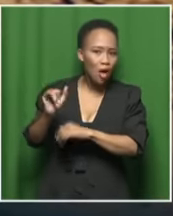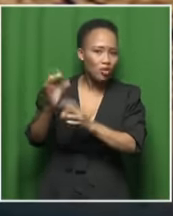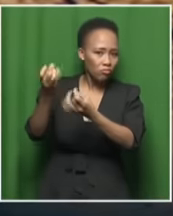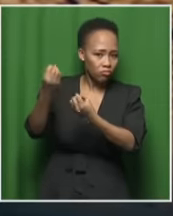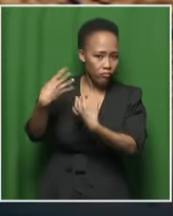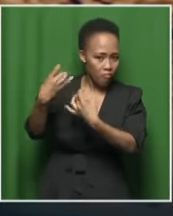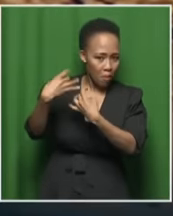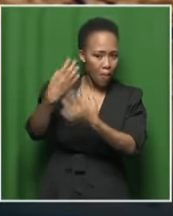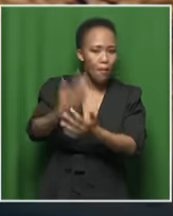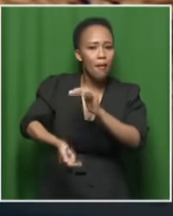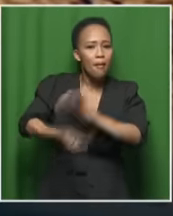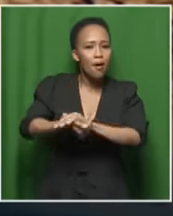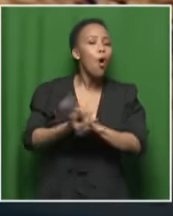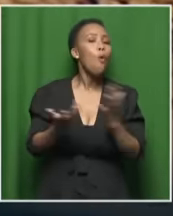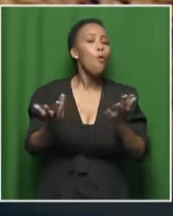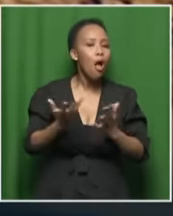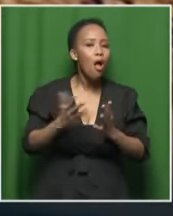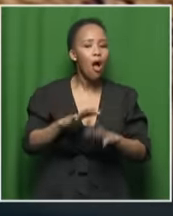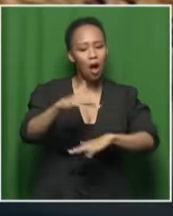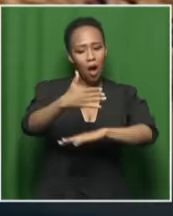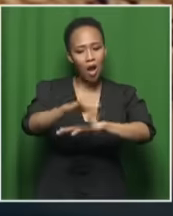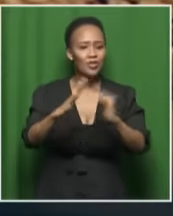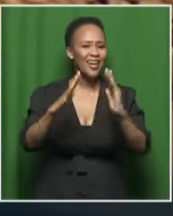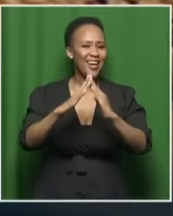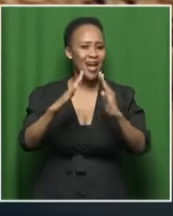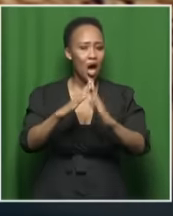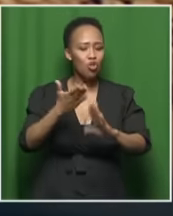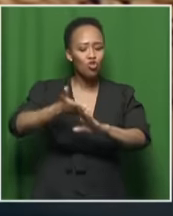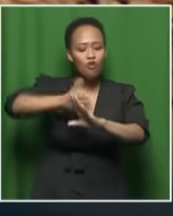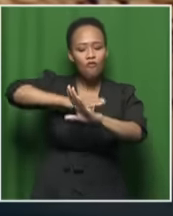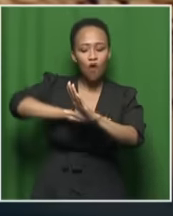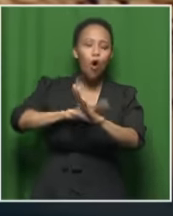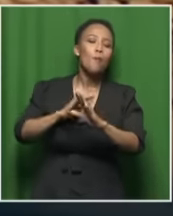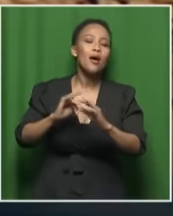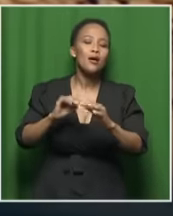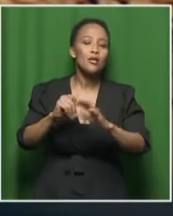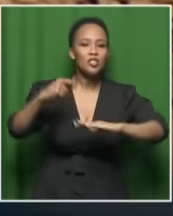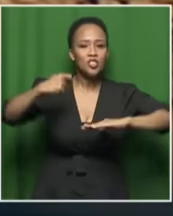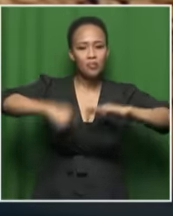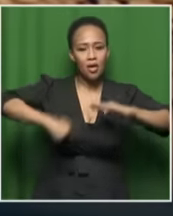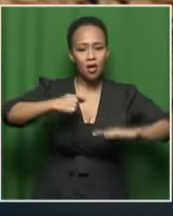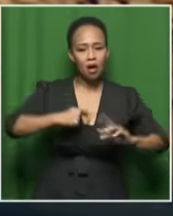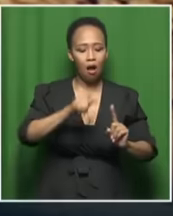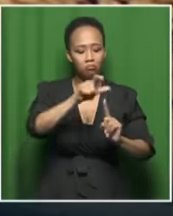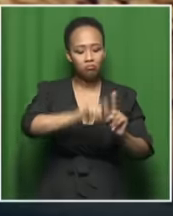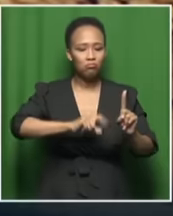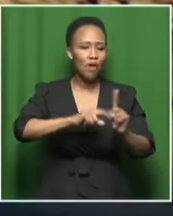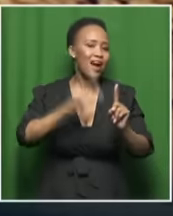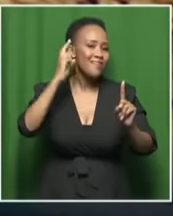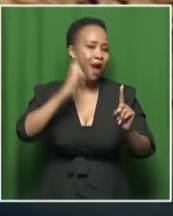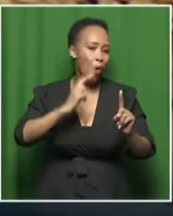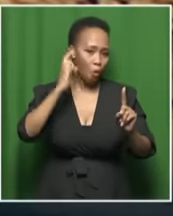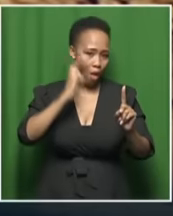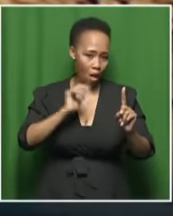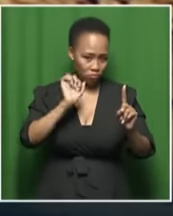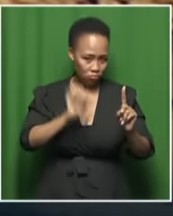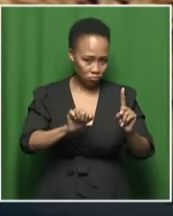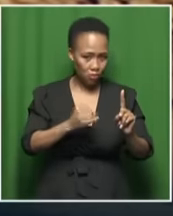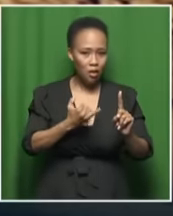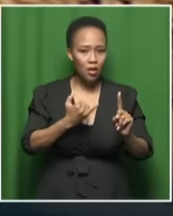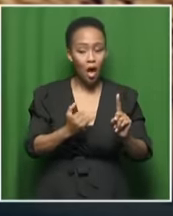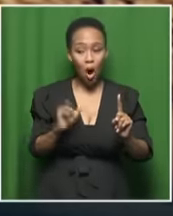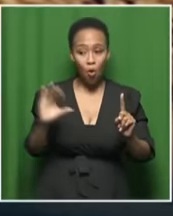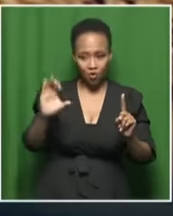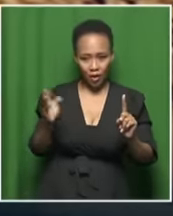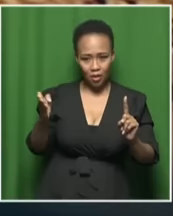outside the house of the speaker, former speaker now, Nosi Viwe Mapisa Ngakula. Griselda Lewis is at her